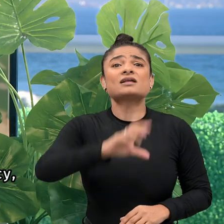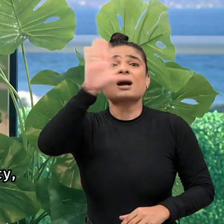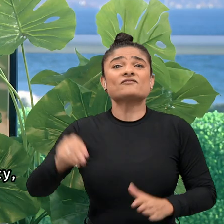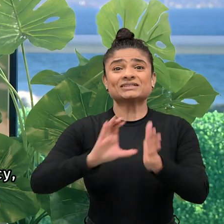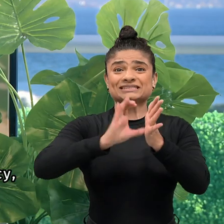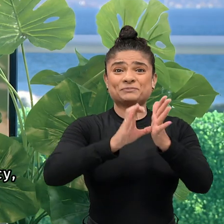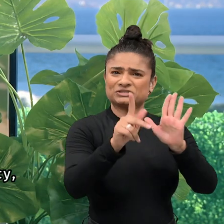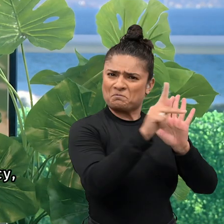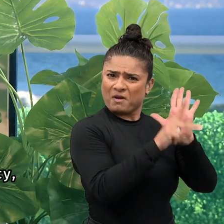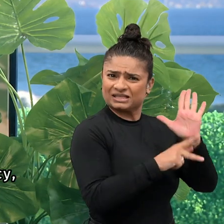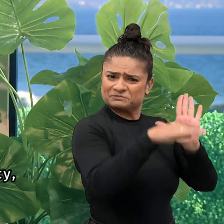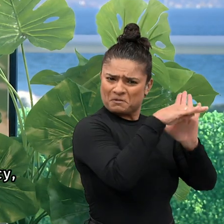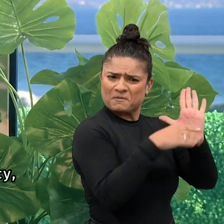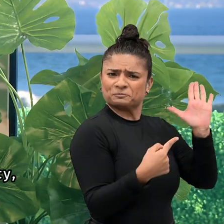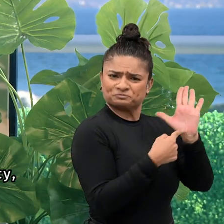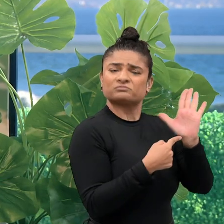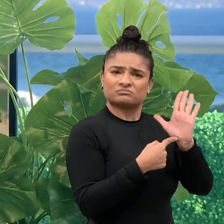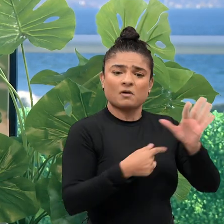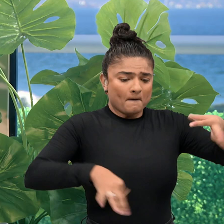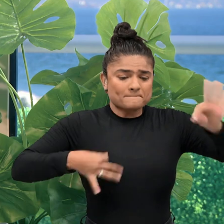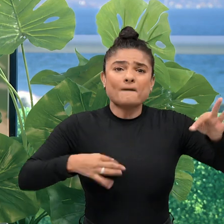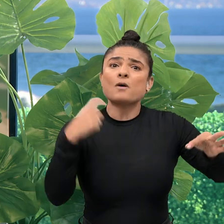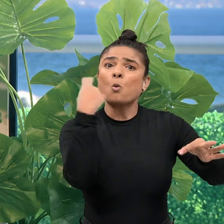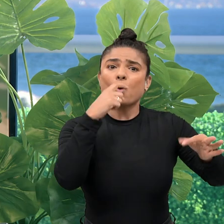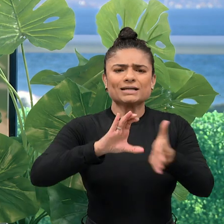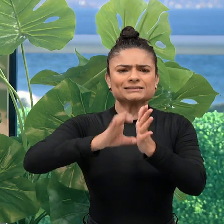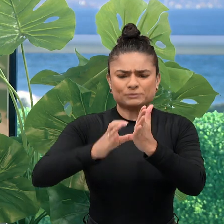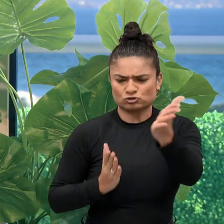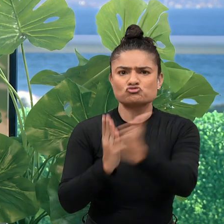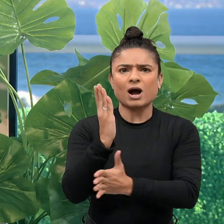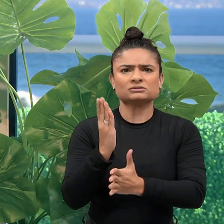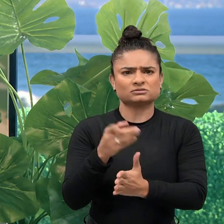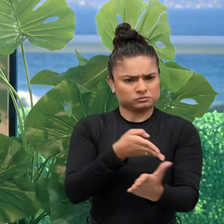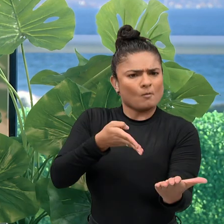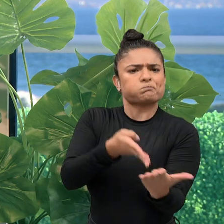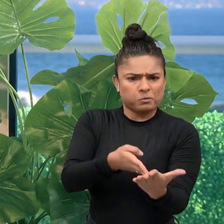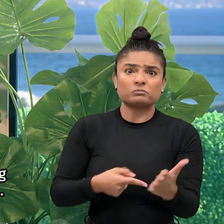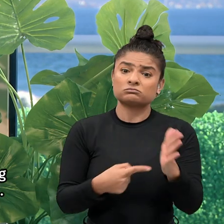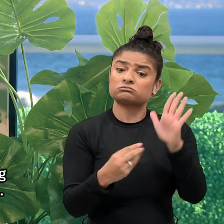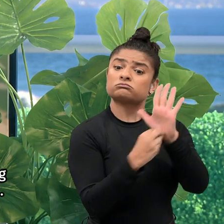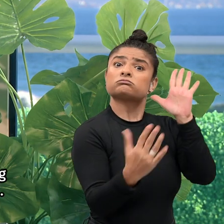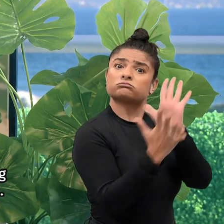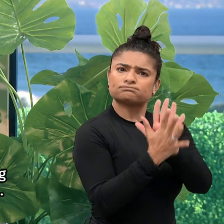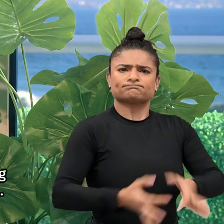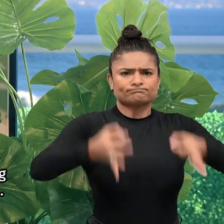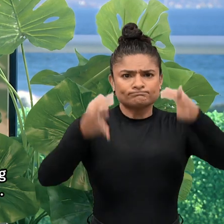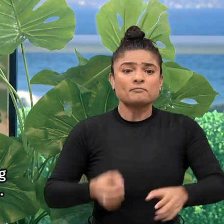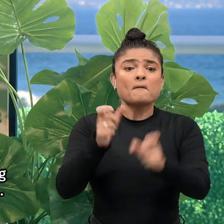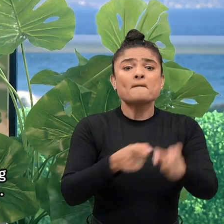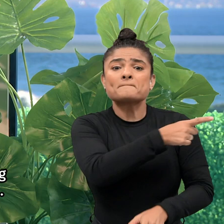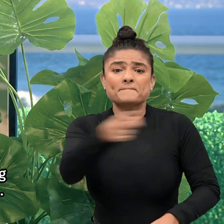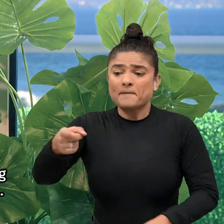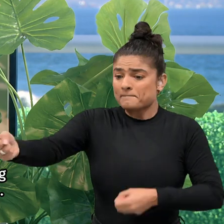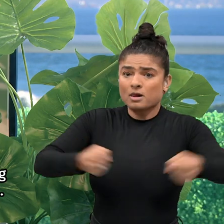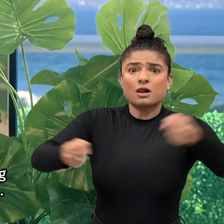South Africa's national disability policy, the white paper on the rights of persons with disabilities, was written to create